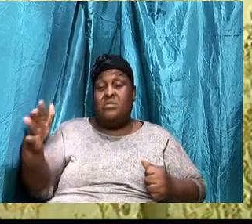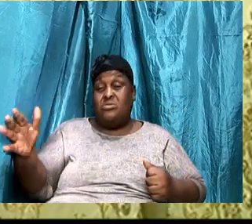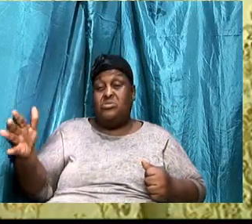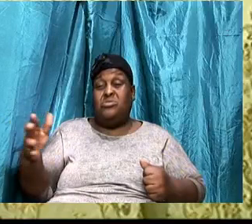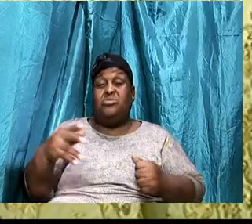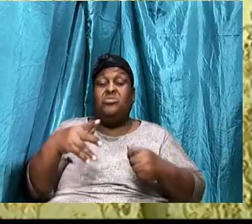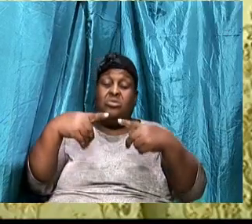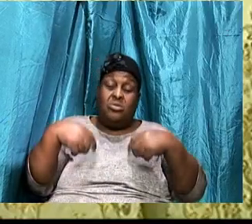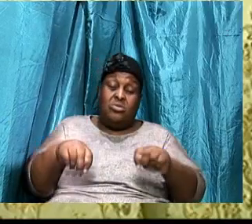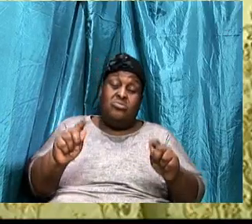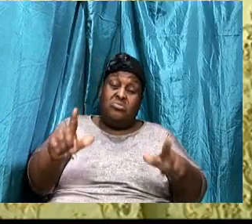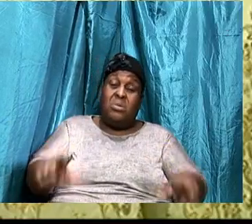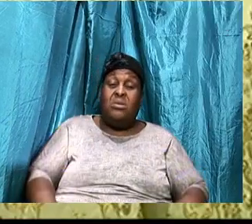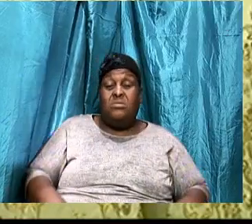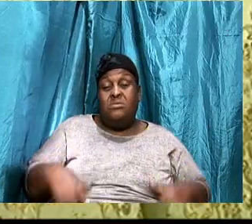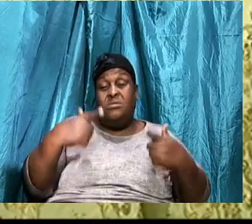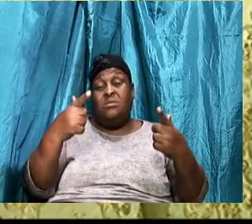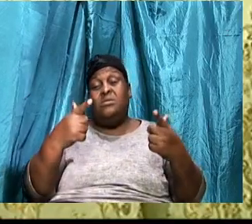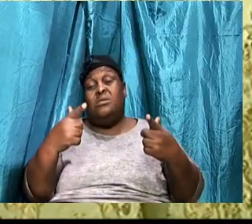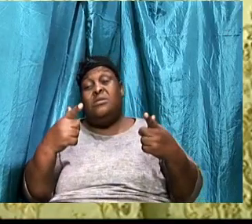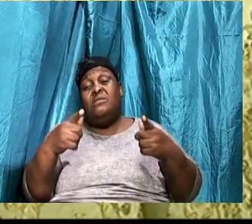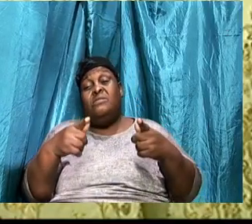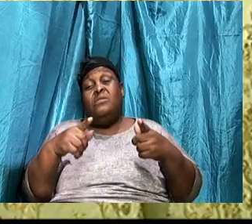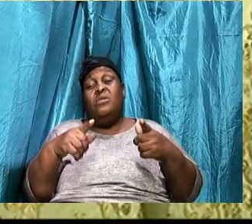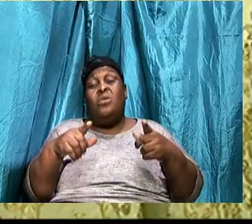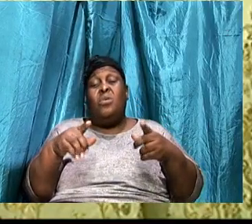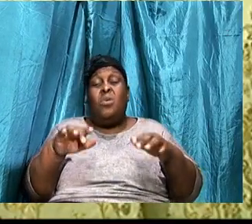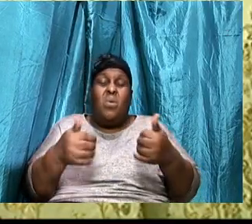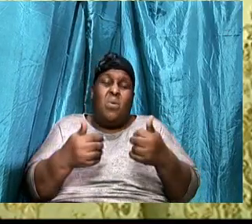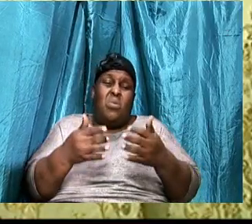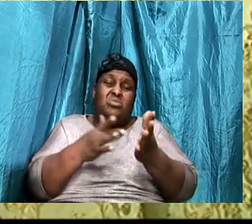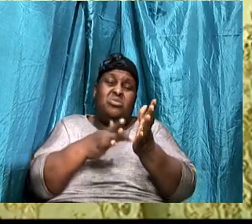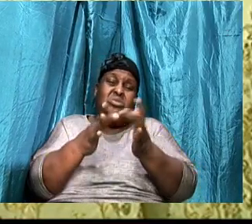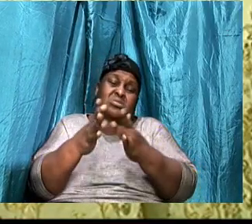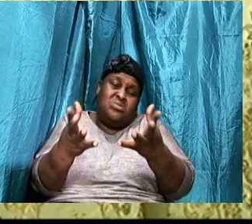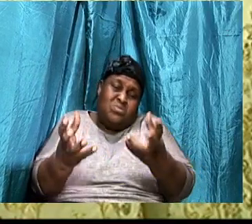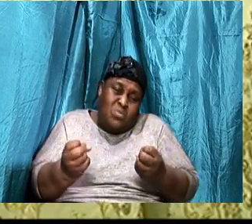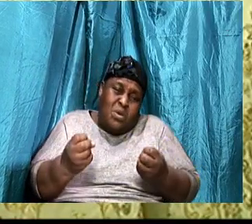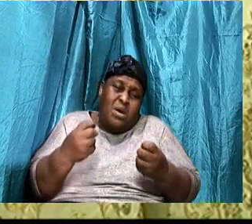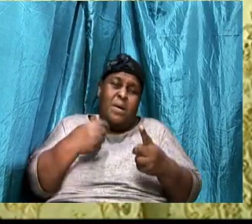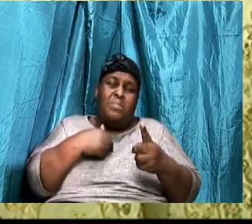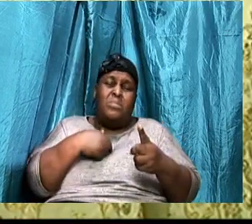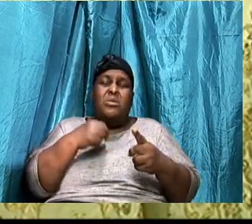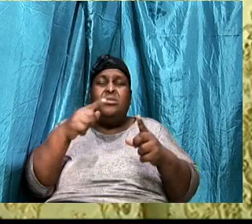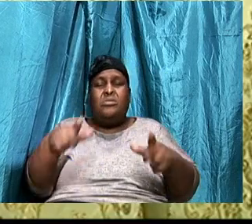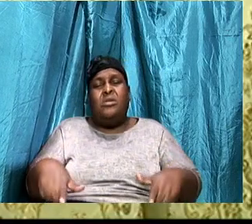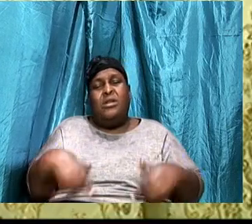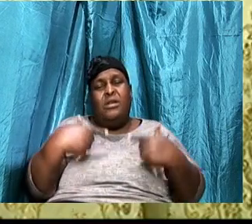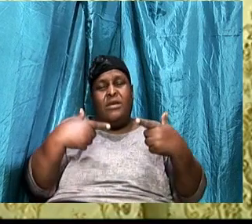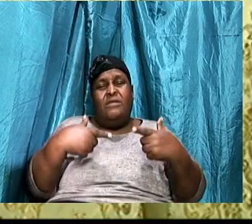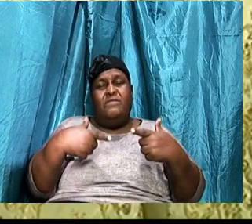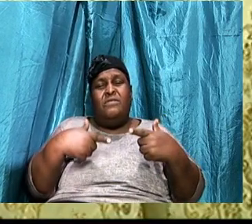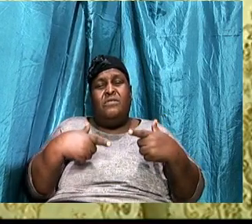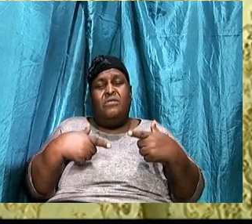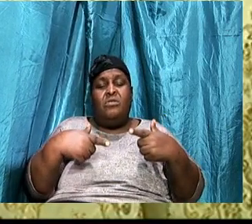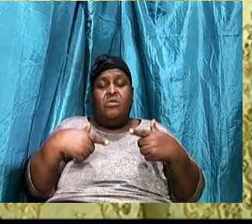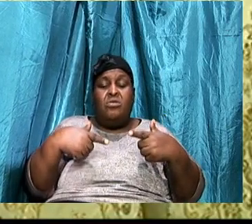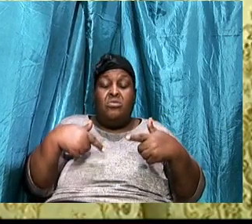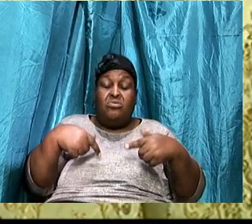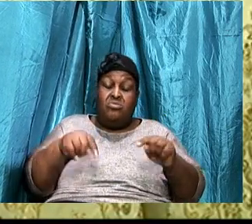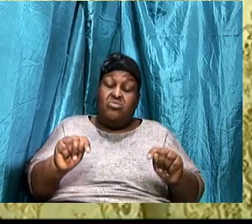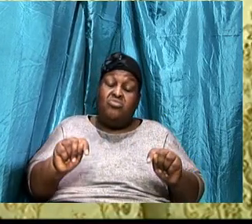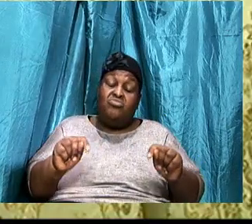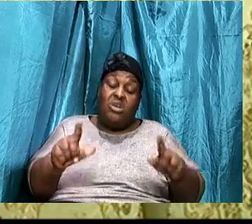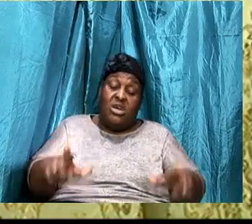to live as how Christ wants me to live. Now that I am in Christ, I try to walk in the newness